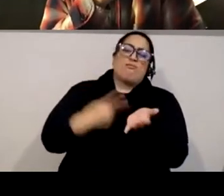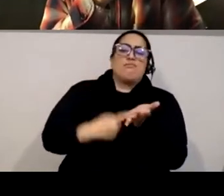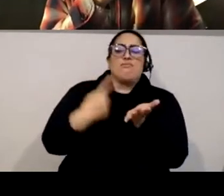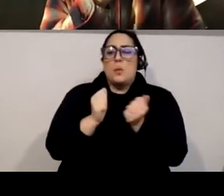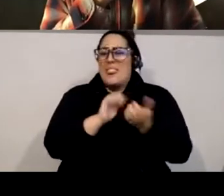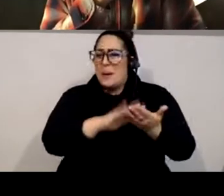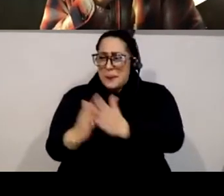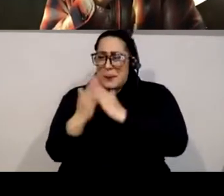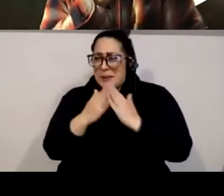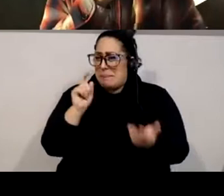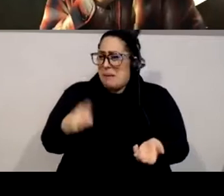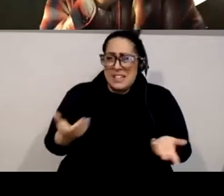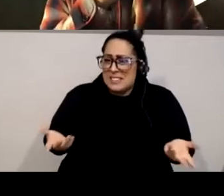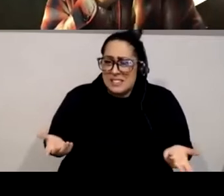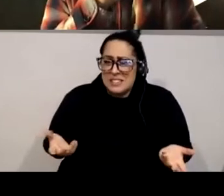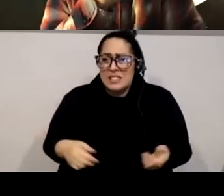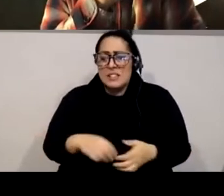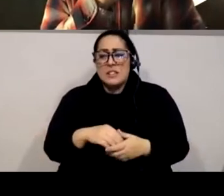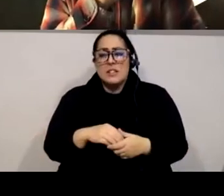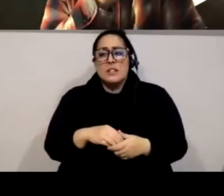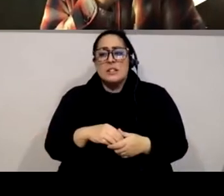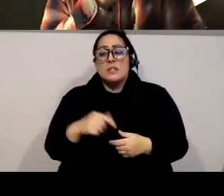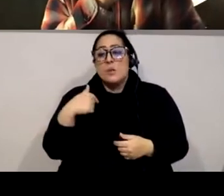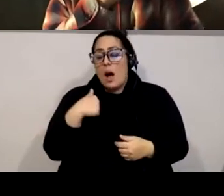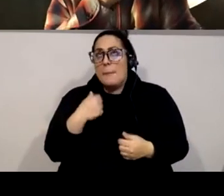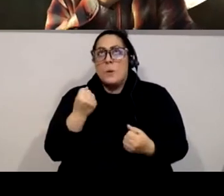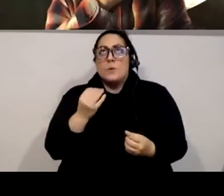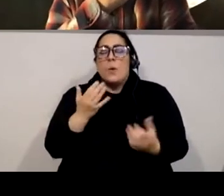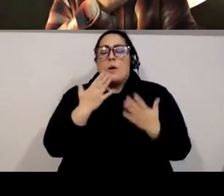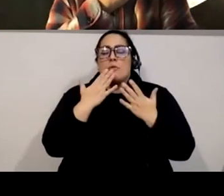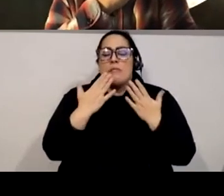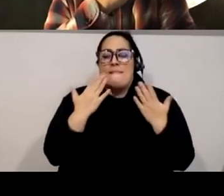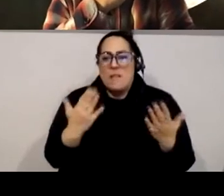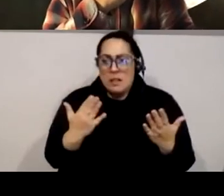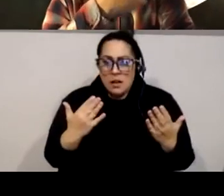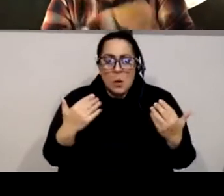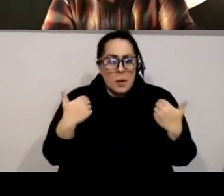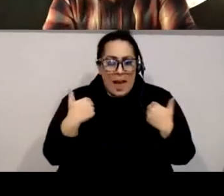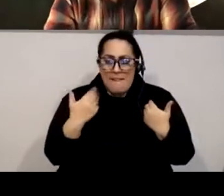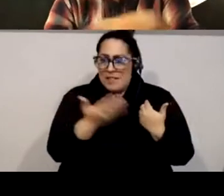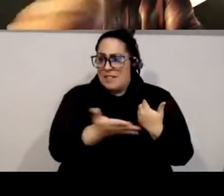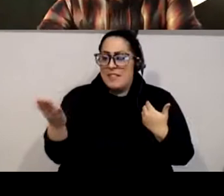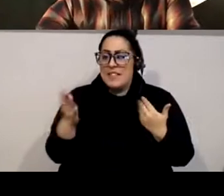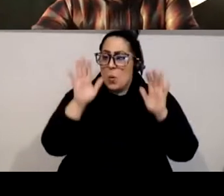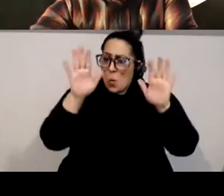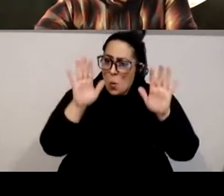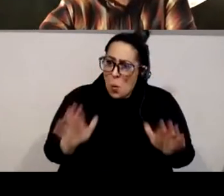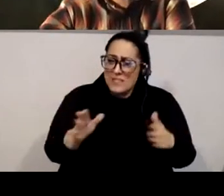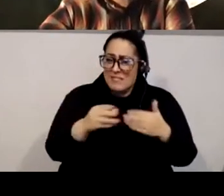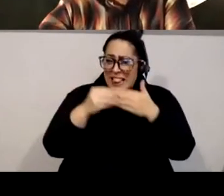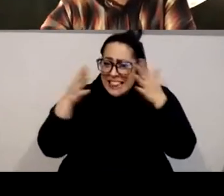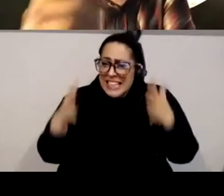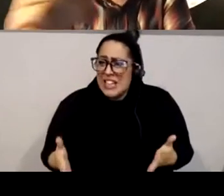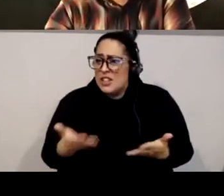conversations. So I am so grateful that we have these incredible thought leaders with us tonight